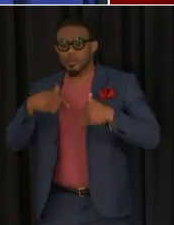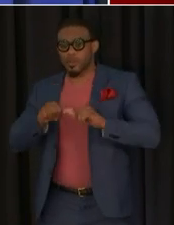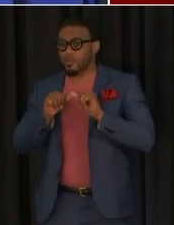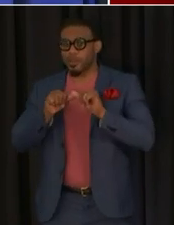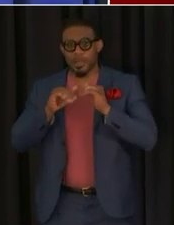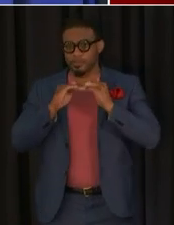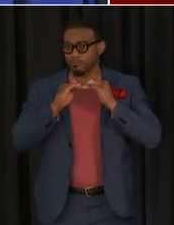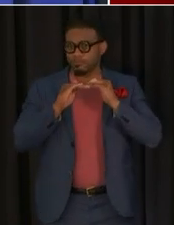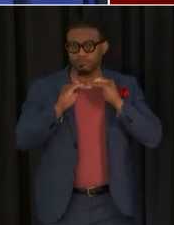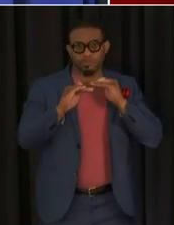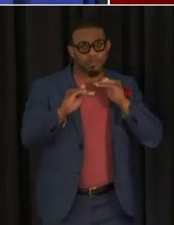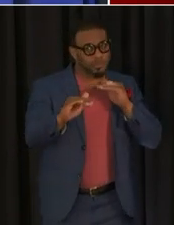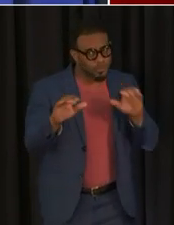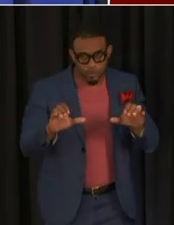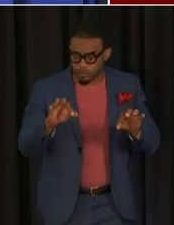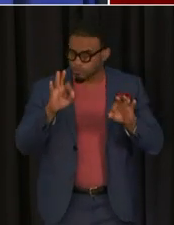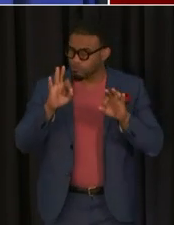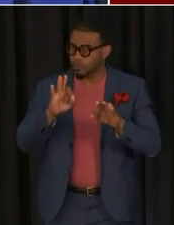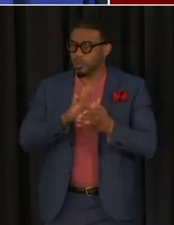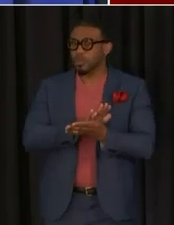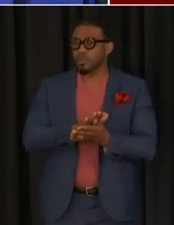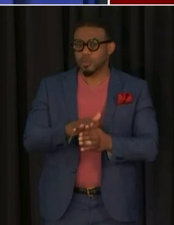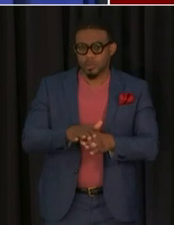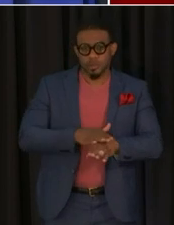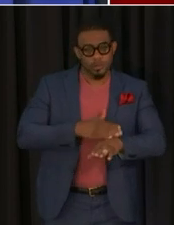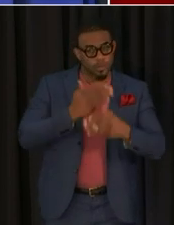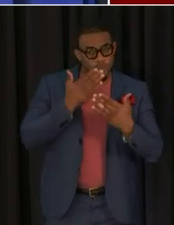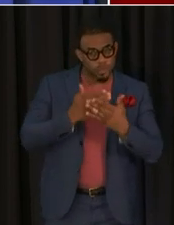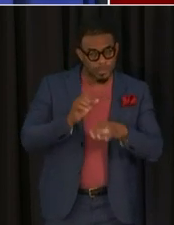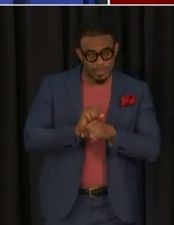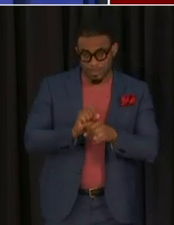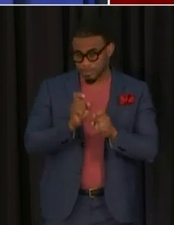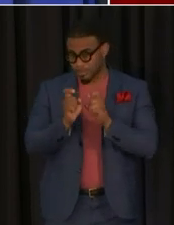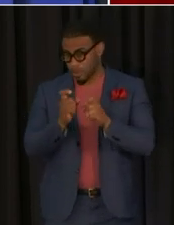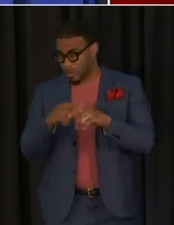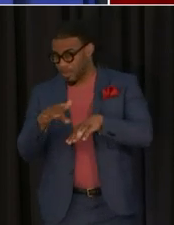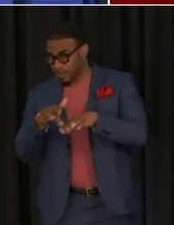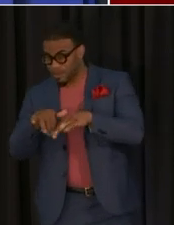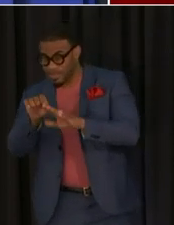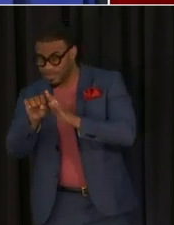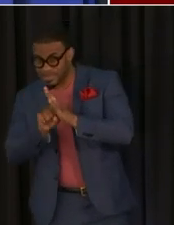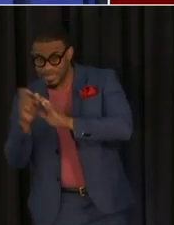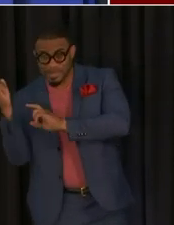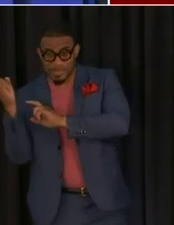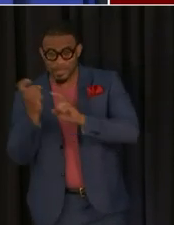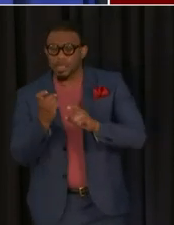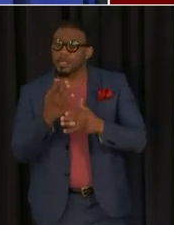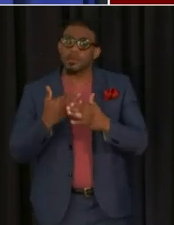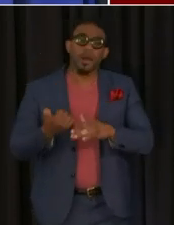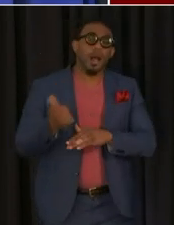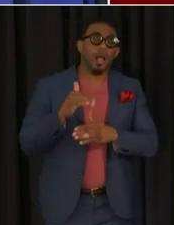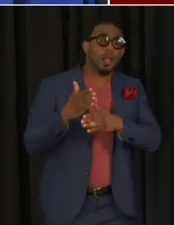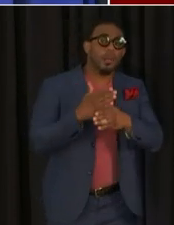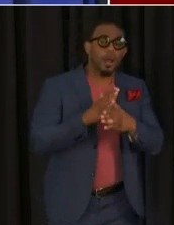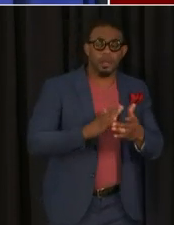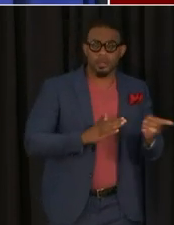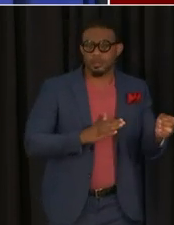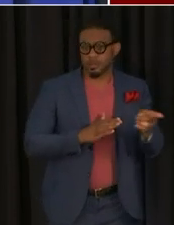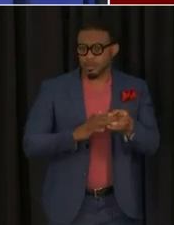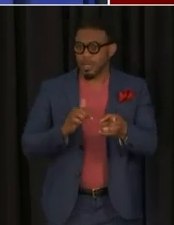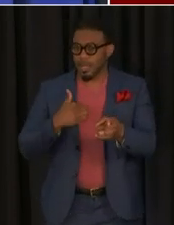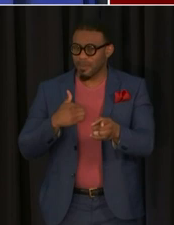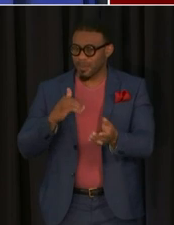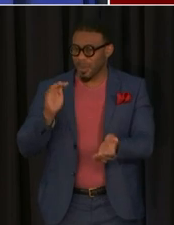you'll see that we've remained uh doing a pretty swell job at administering what's available in the state allocation some of our other